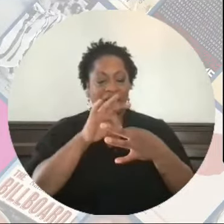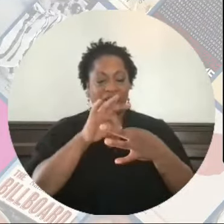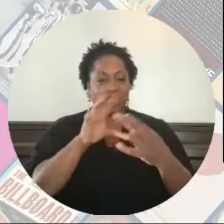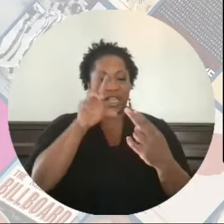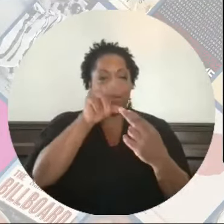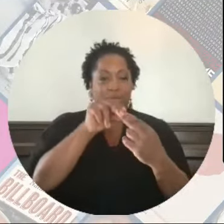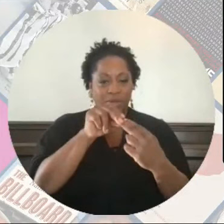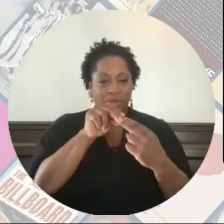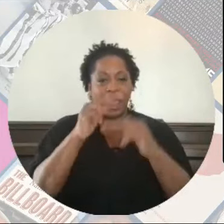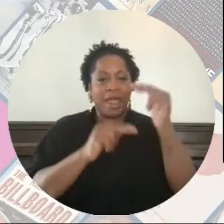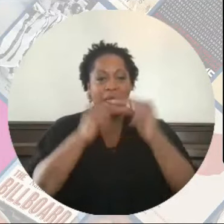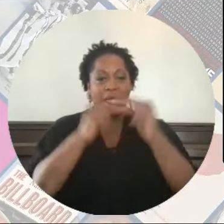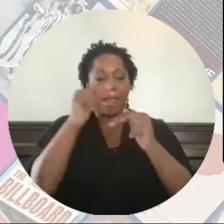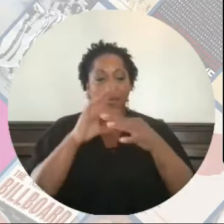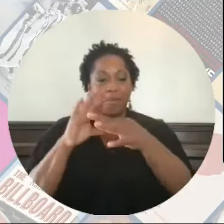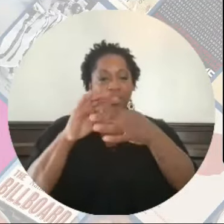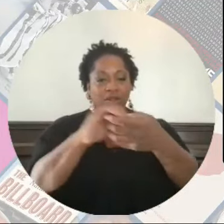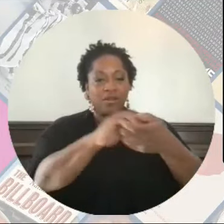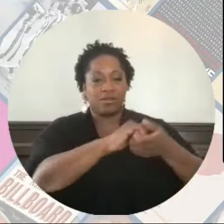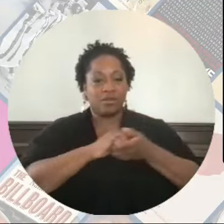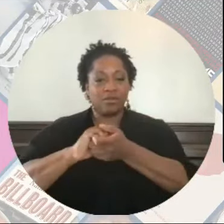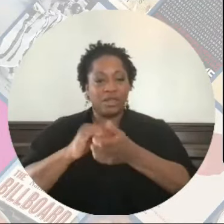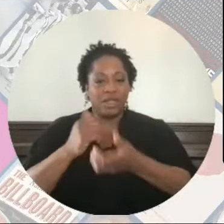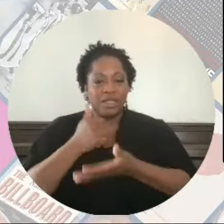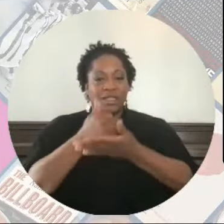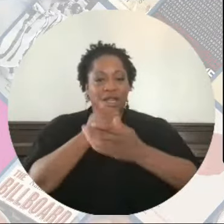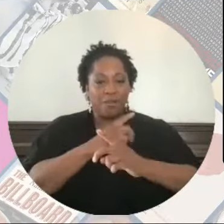solidarities that will help defend our people.